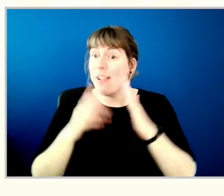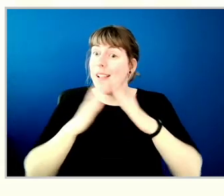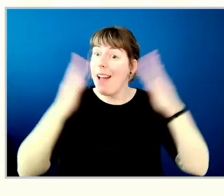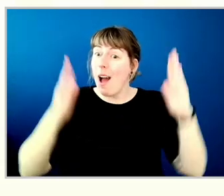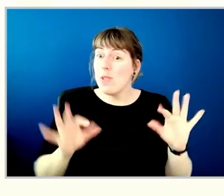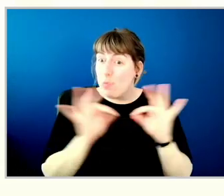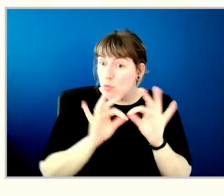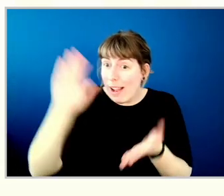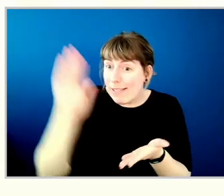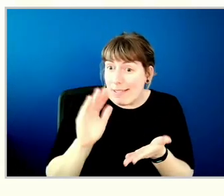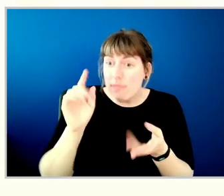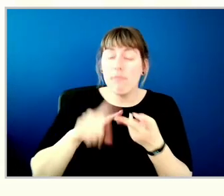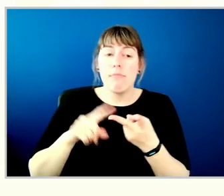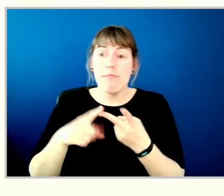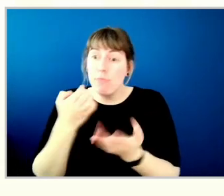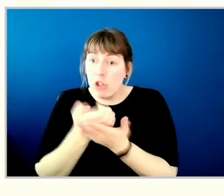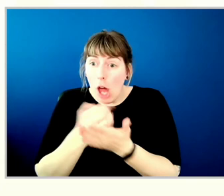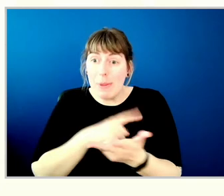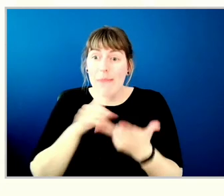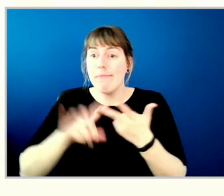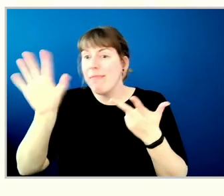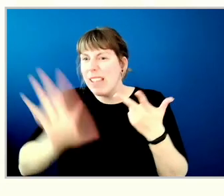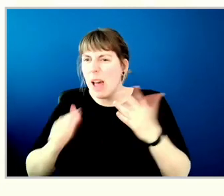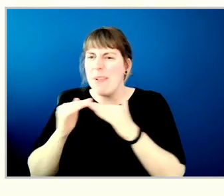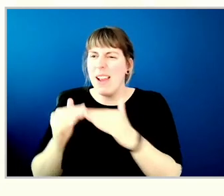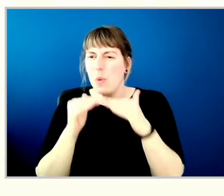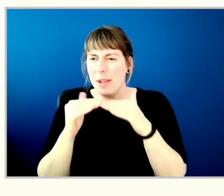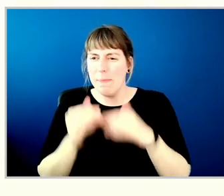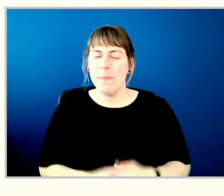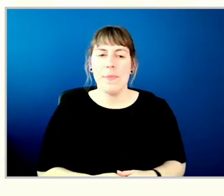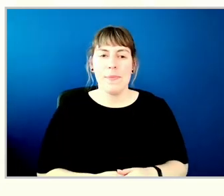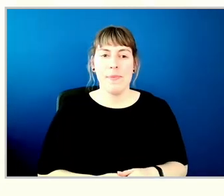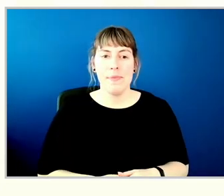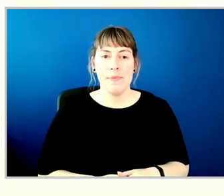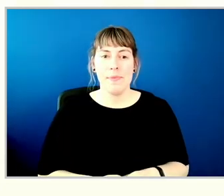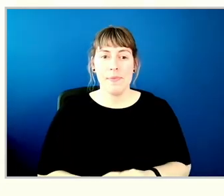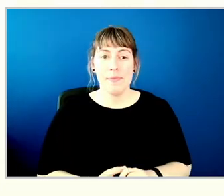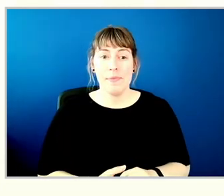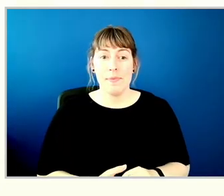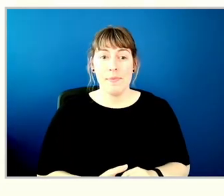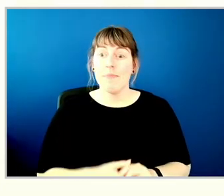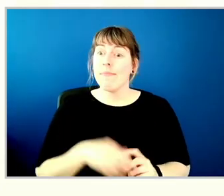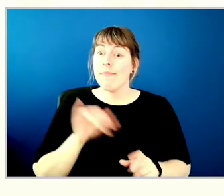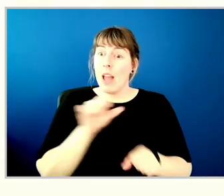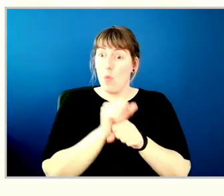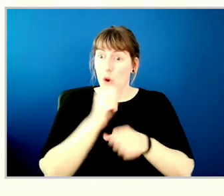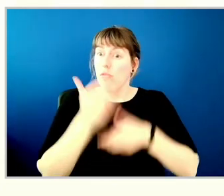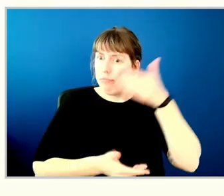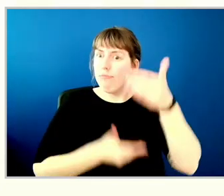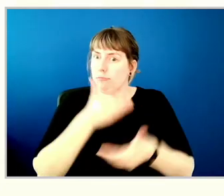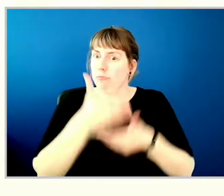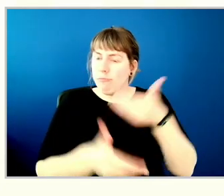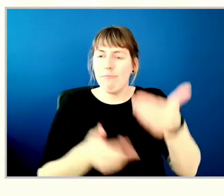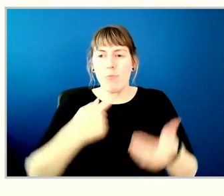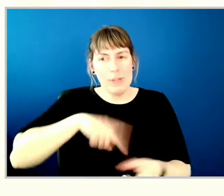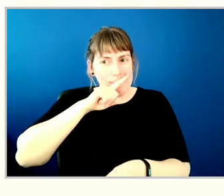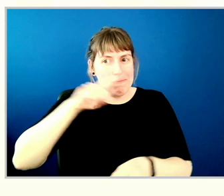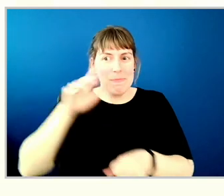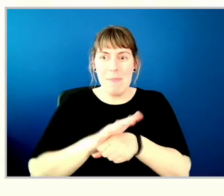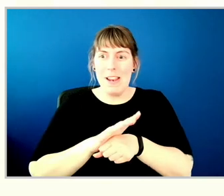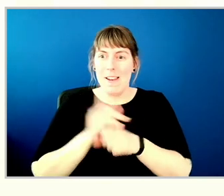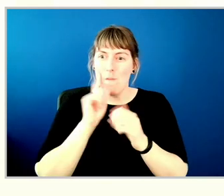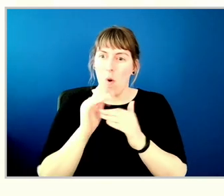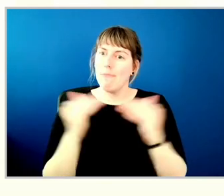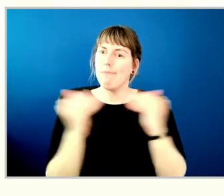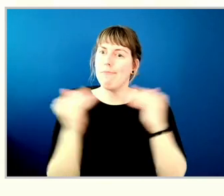circular economy and climate equity. We are enhancing this work with particular focus on our commitment to a just climate